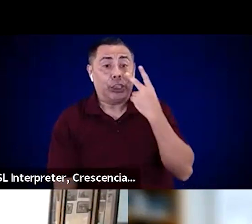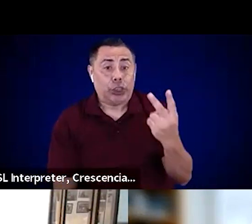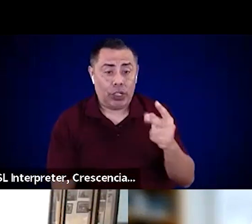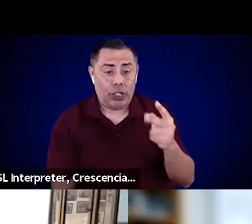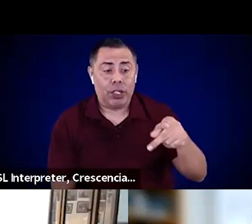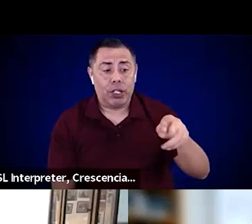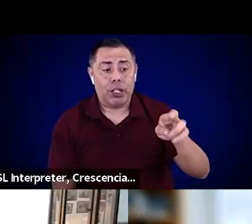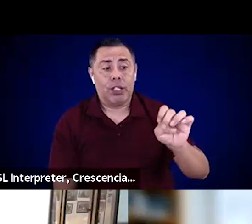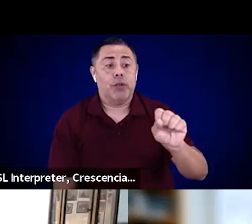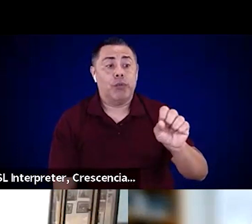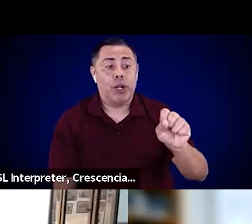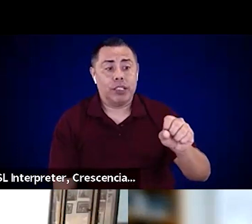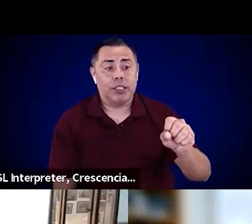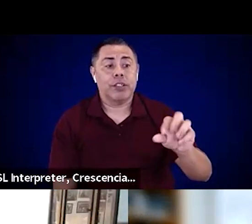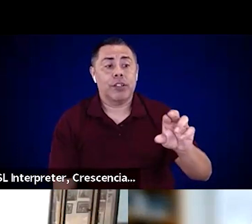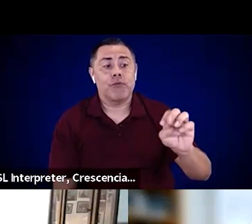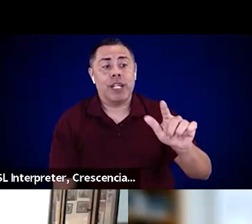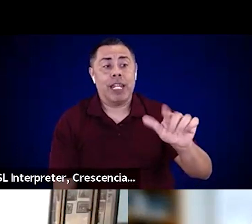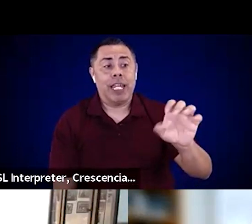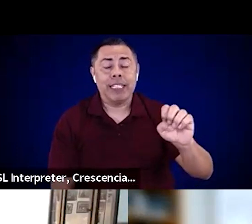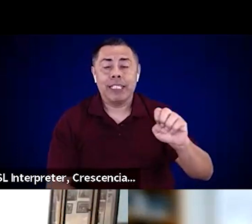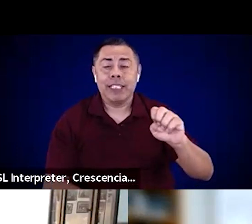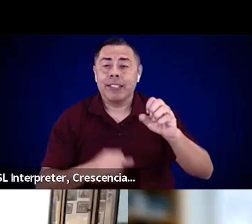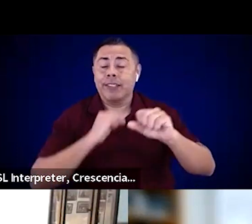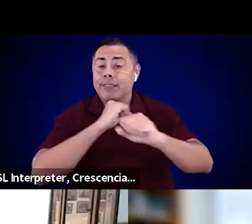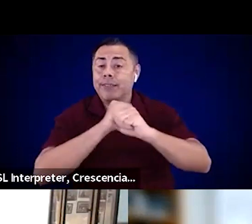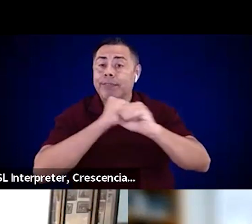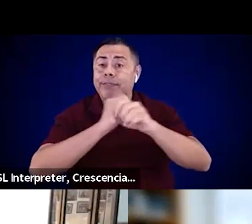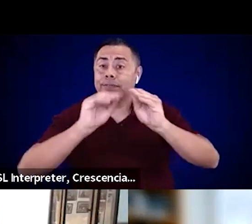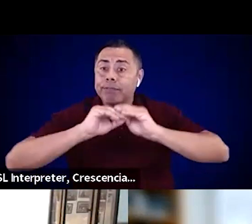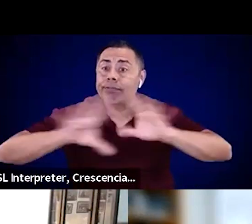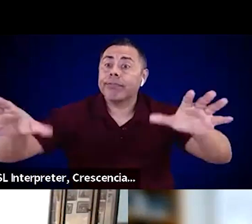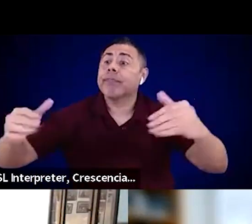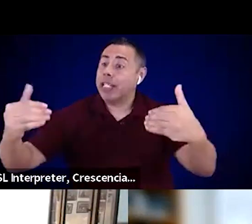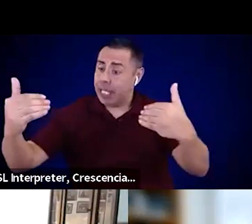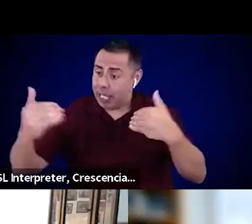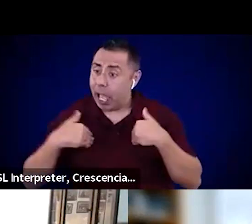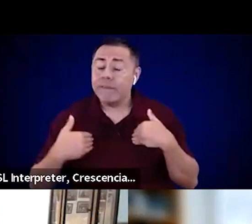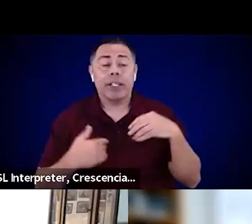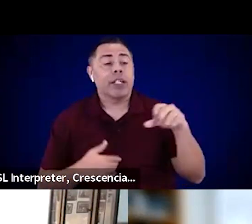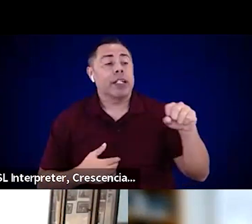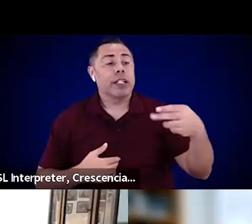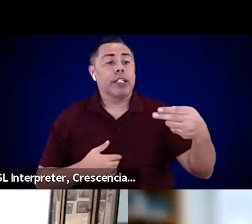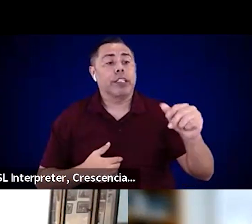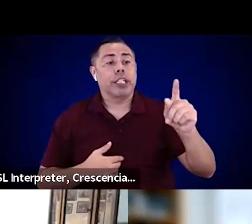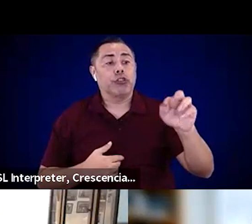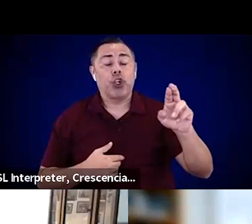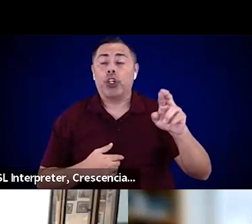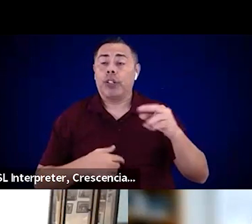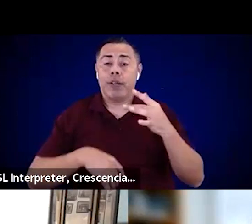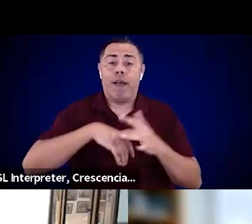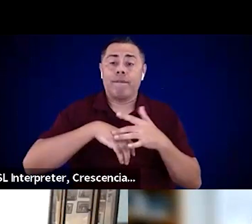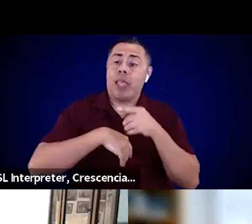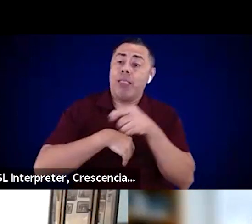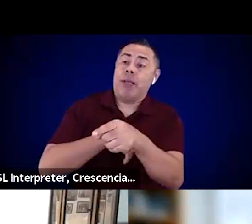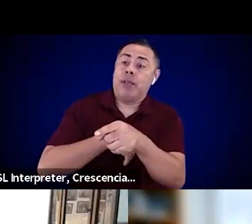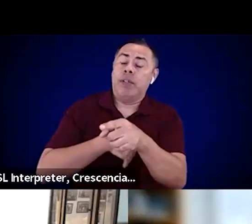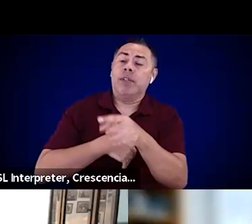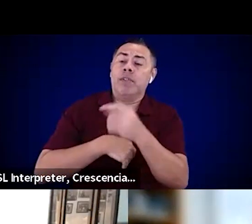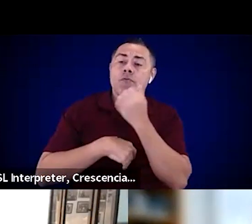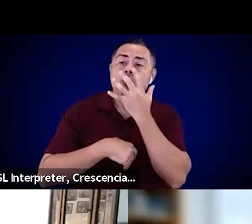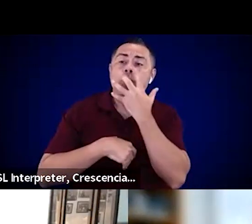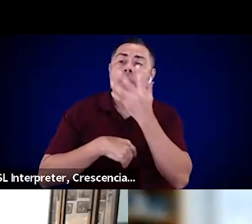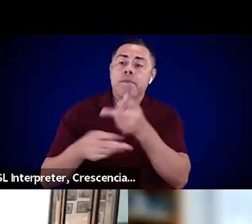was opening, but the press release didn't have or state whether or not the warming shelter was